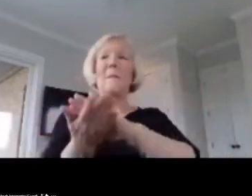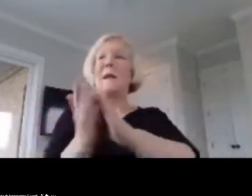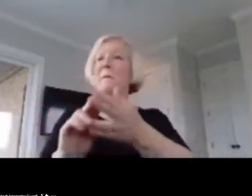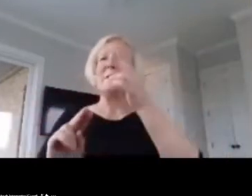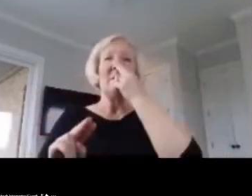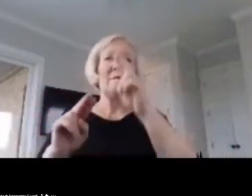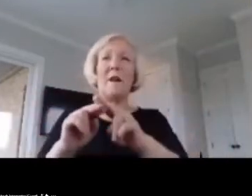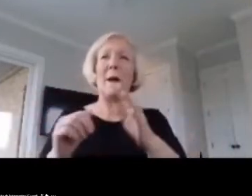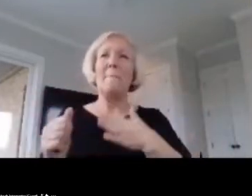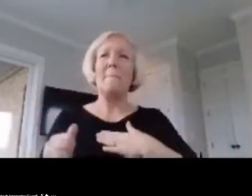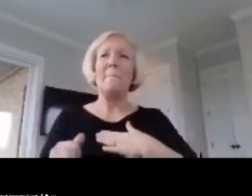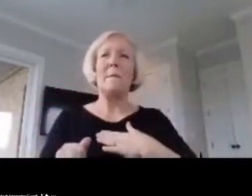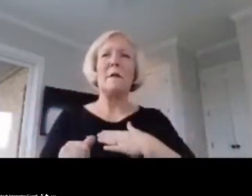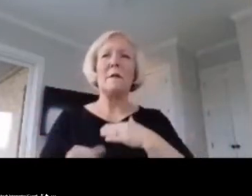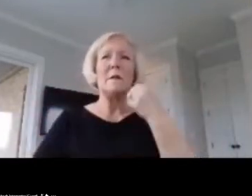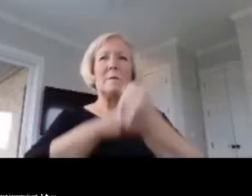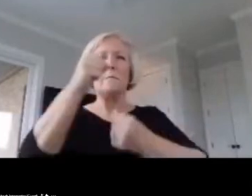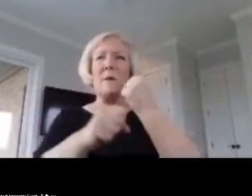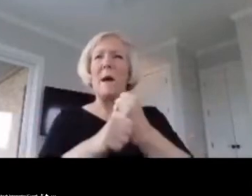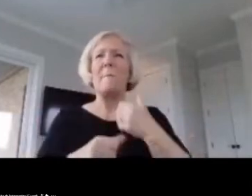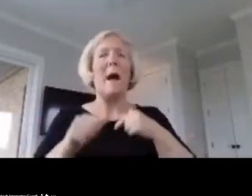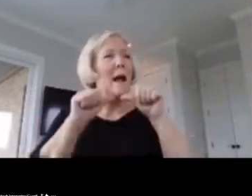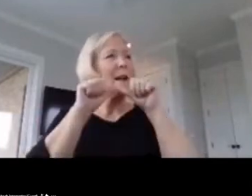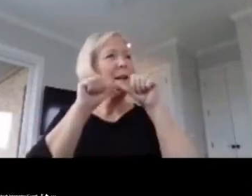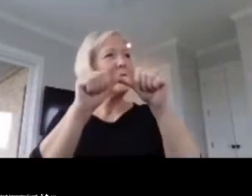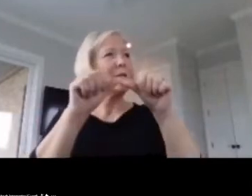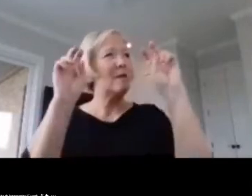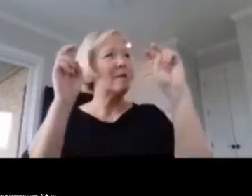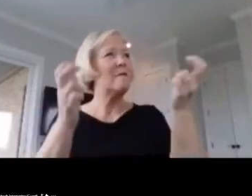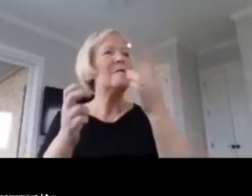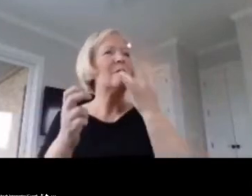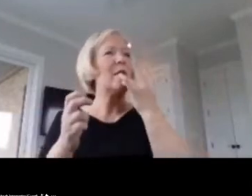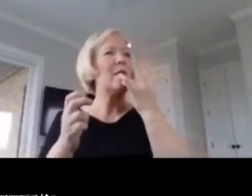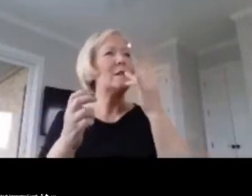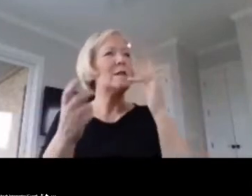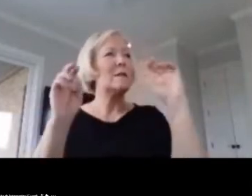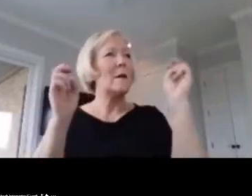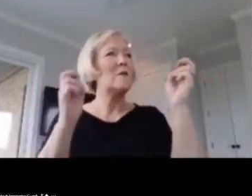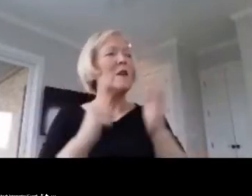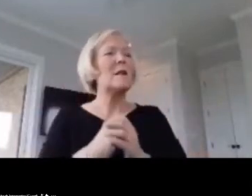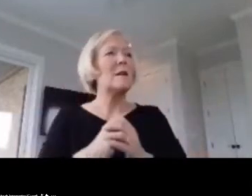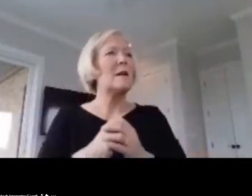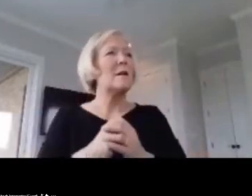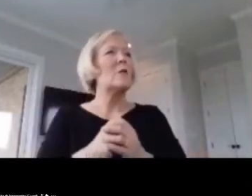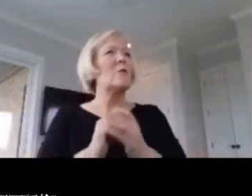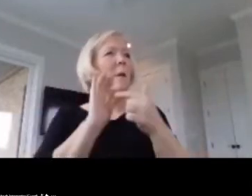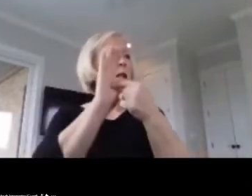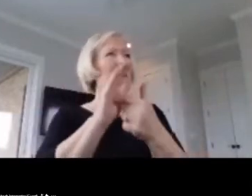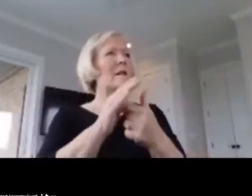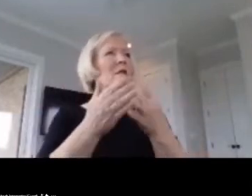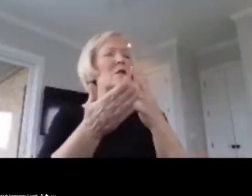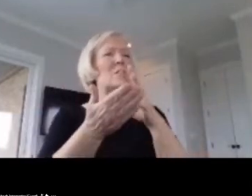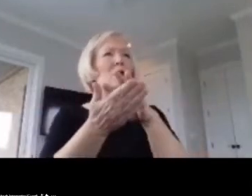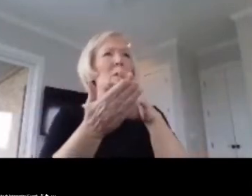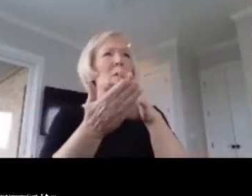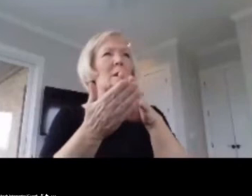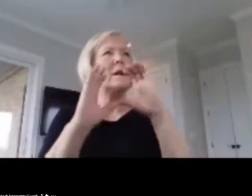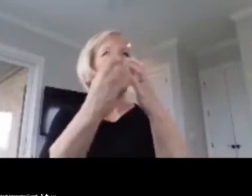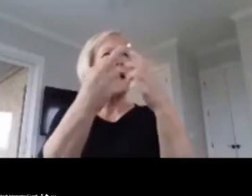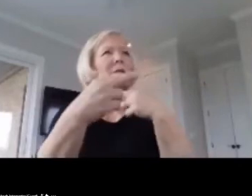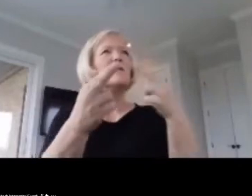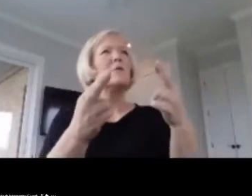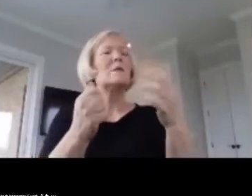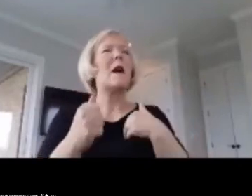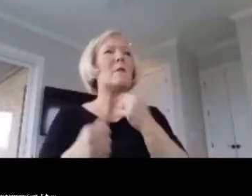my favorite subject constantly flip-flopped to represent the classes I was most engaged in and involved in, which